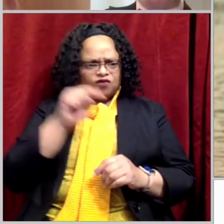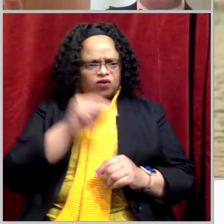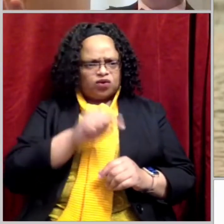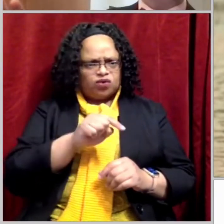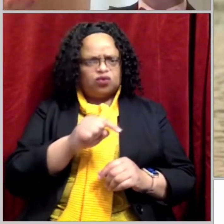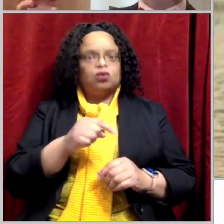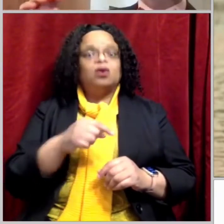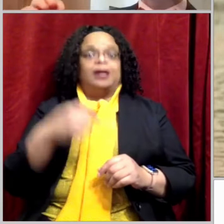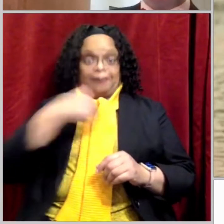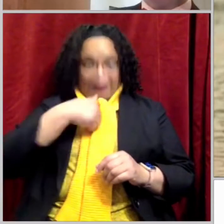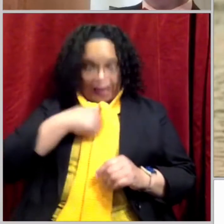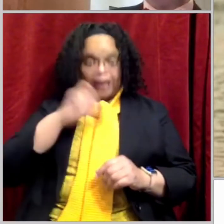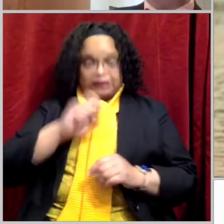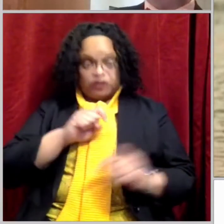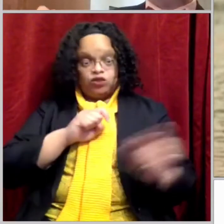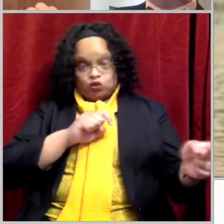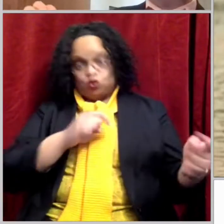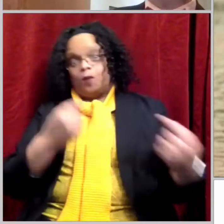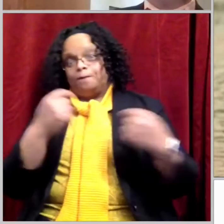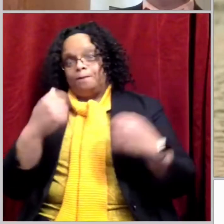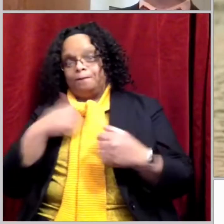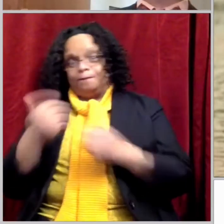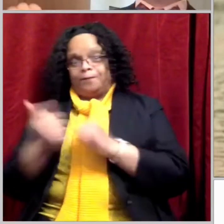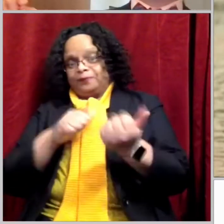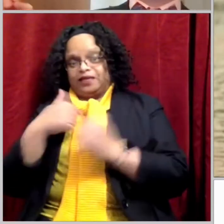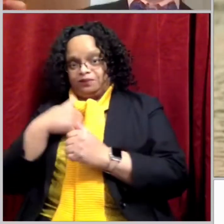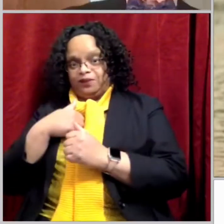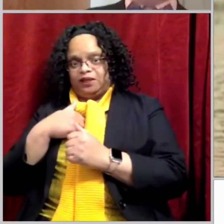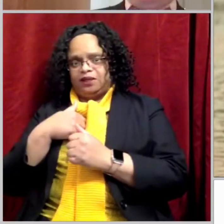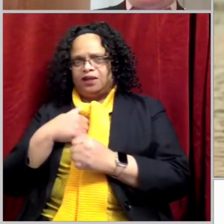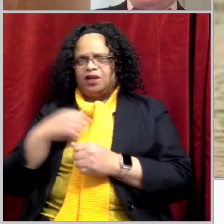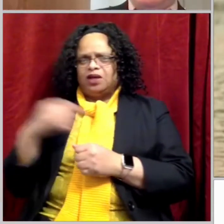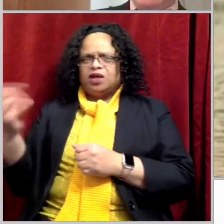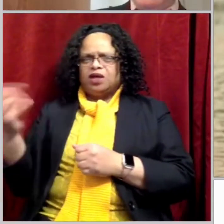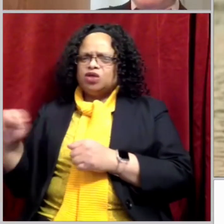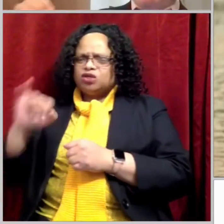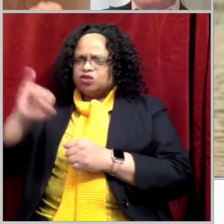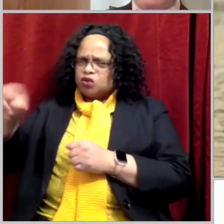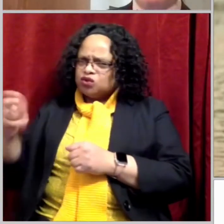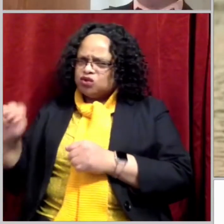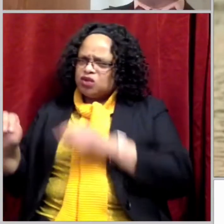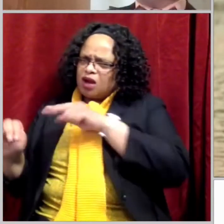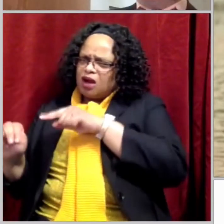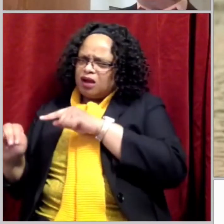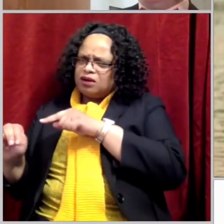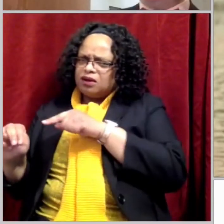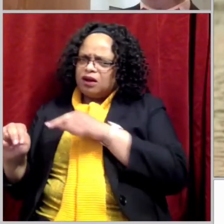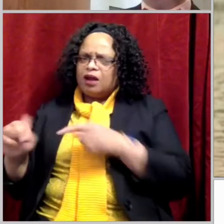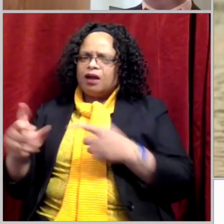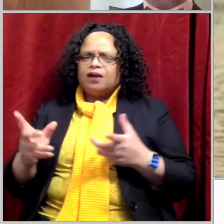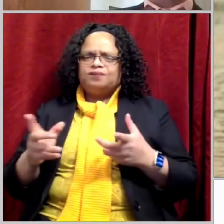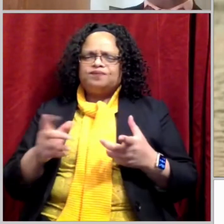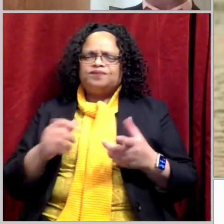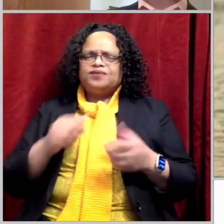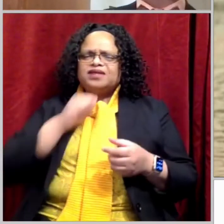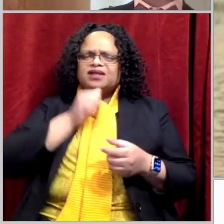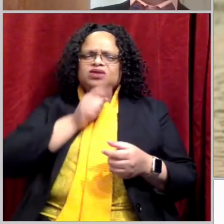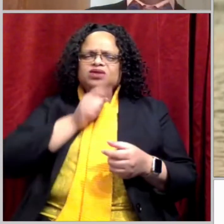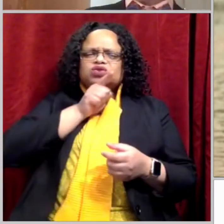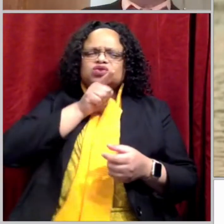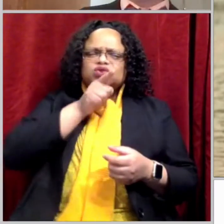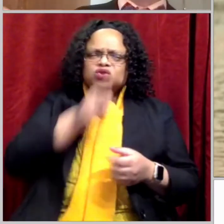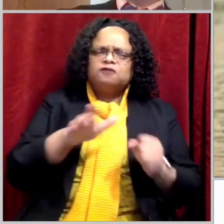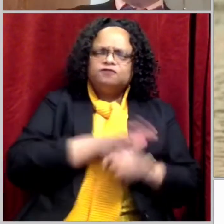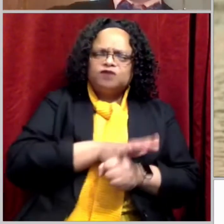will see in a bit that John wasn't entirely convinced of who Jesus was. Yes,